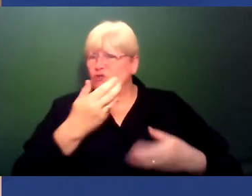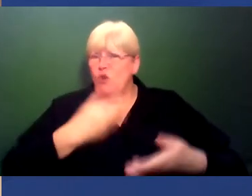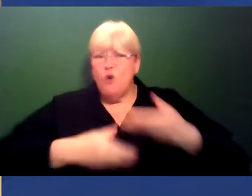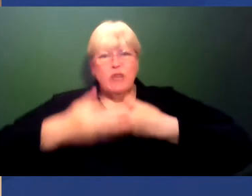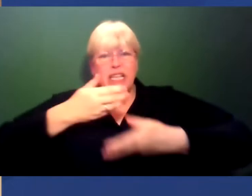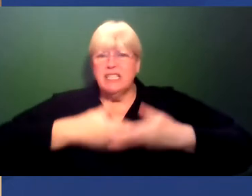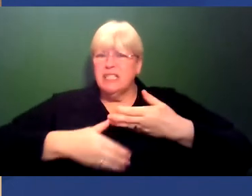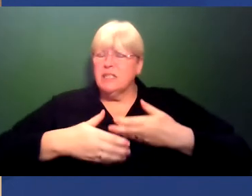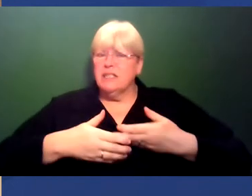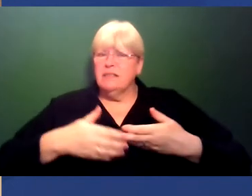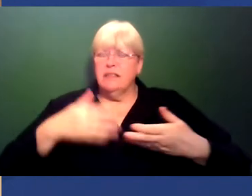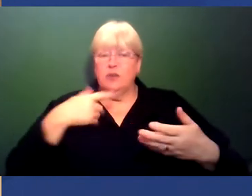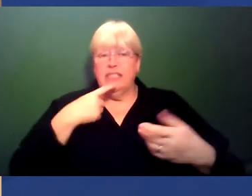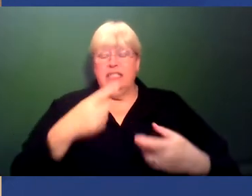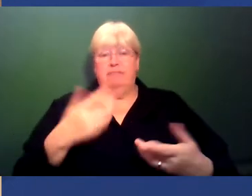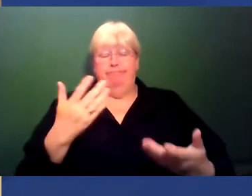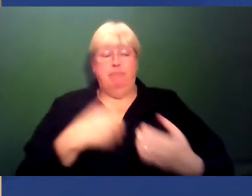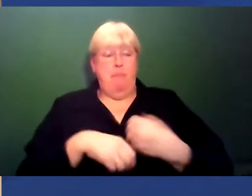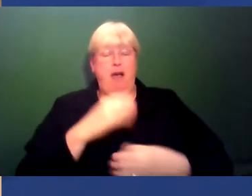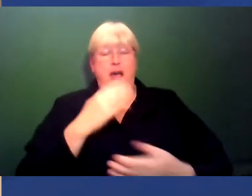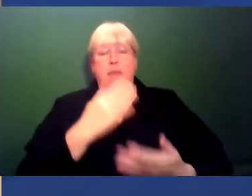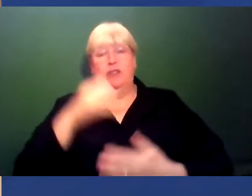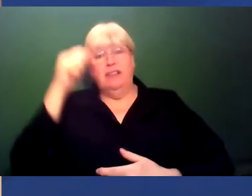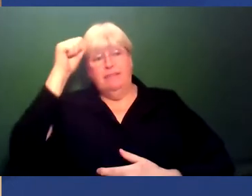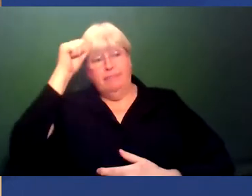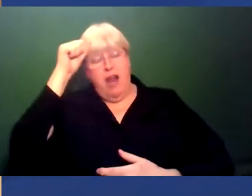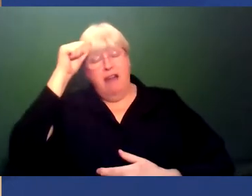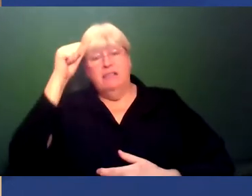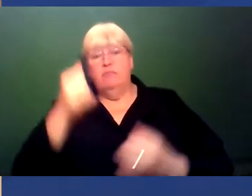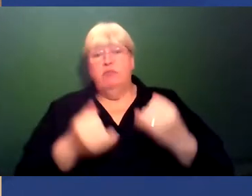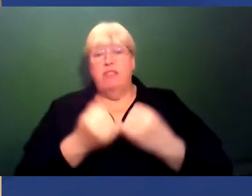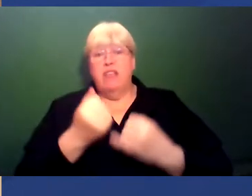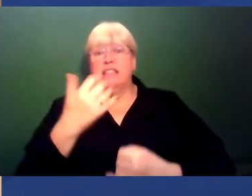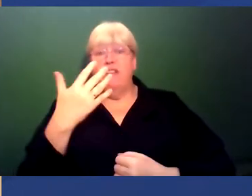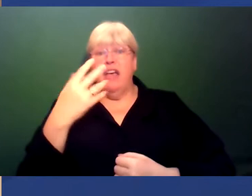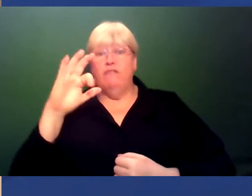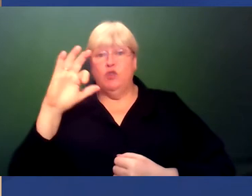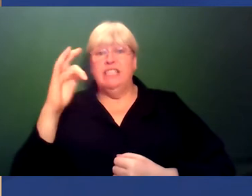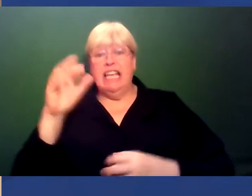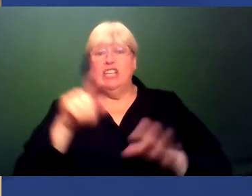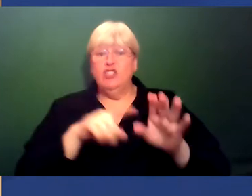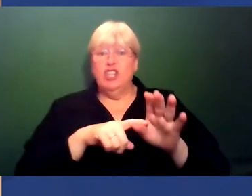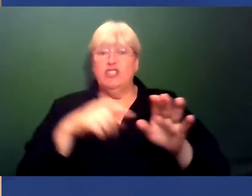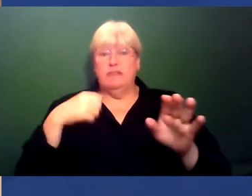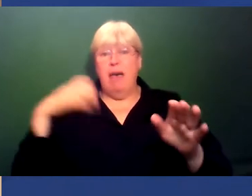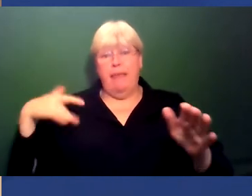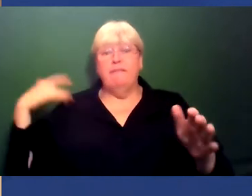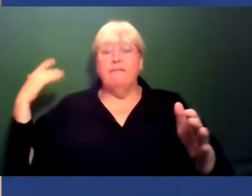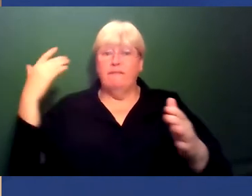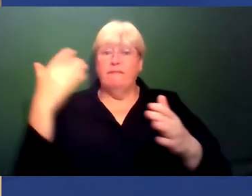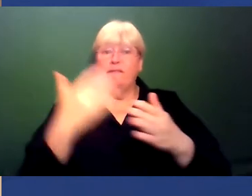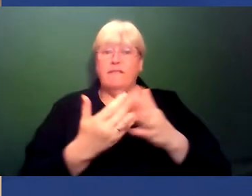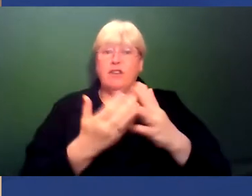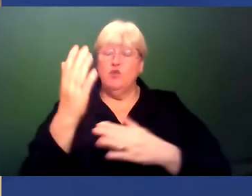that I've only become really aware of those probably in the last five to ten years of my growing up, right? And so maybe through half of my